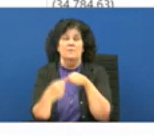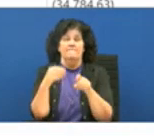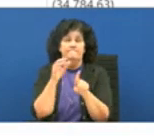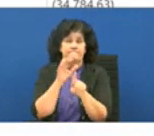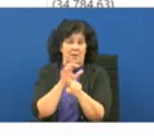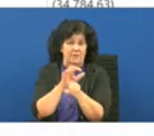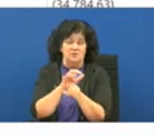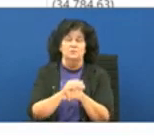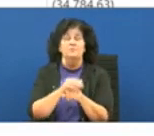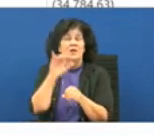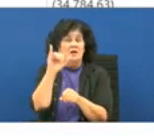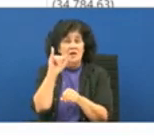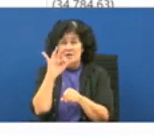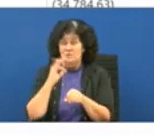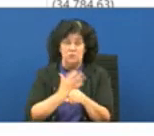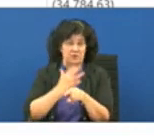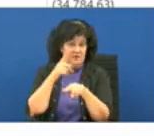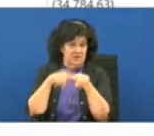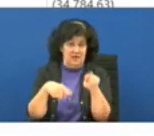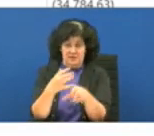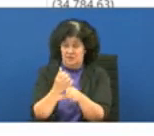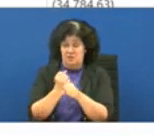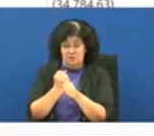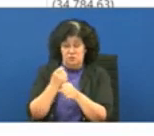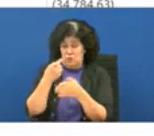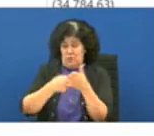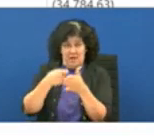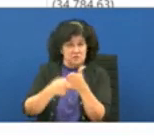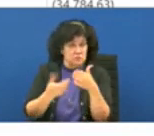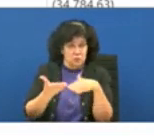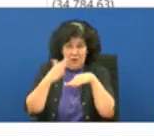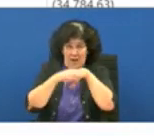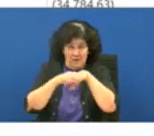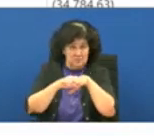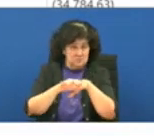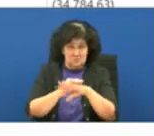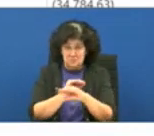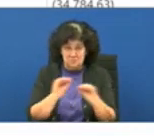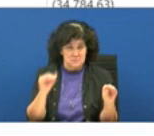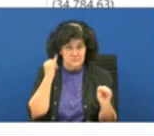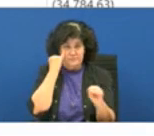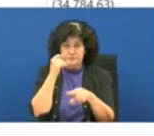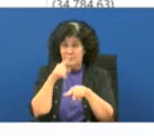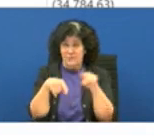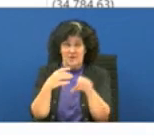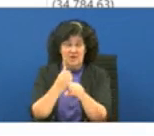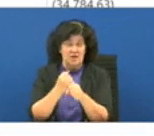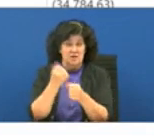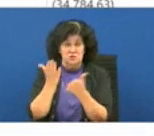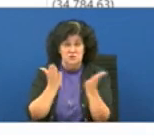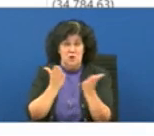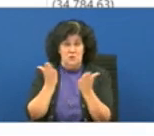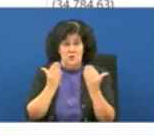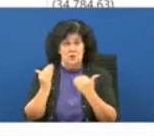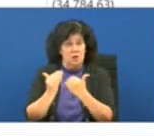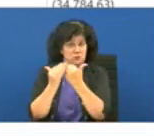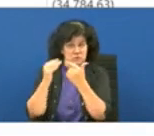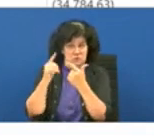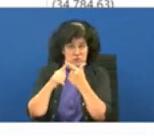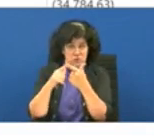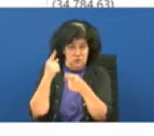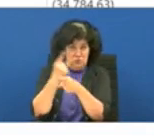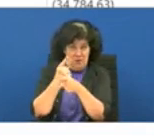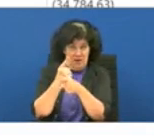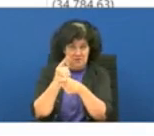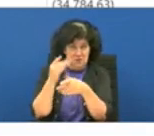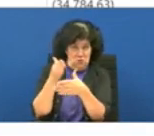can't get the rates raised if we can't get those services closer to the cost of care no